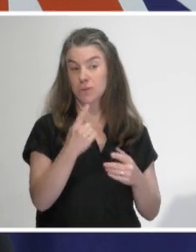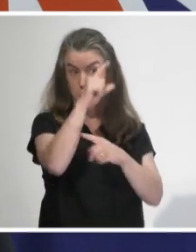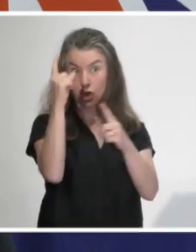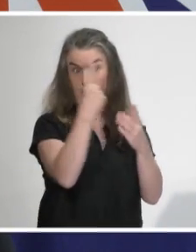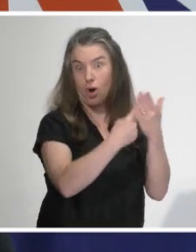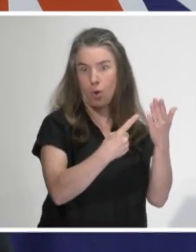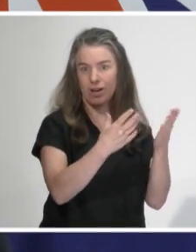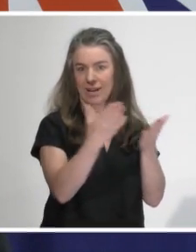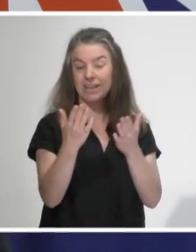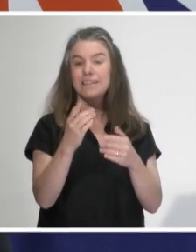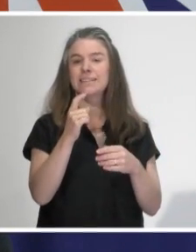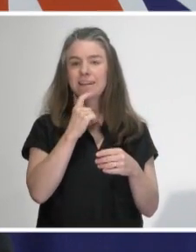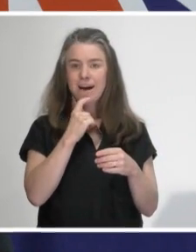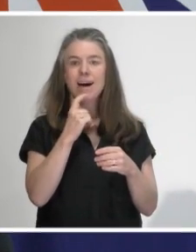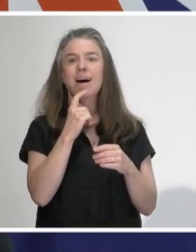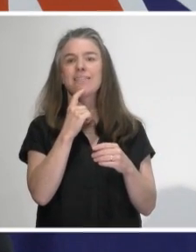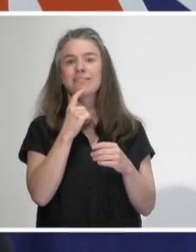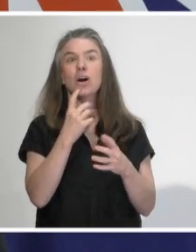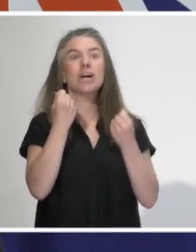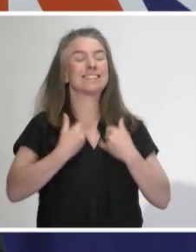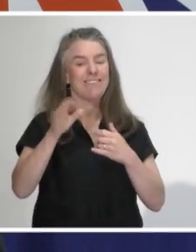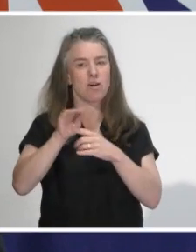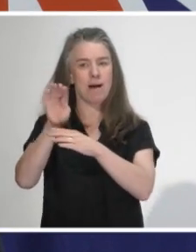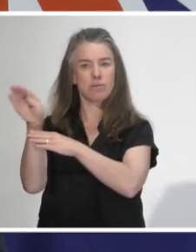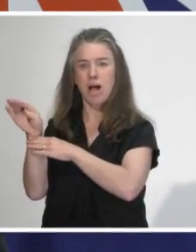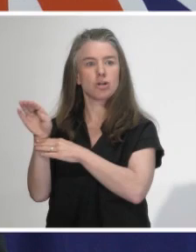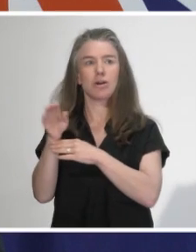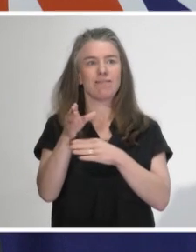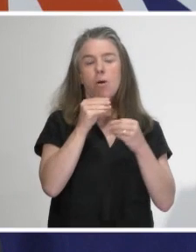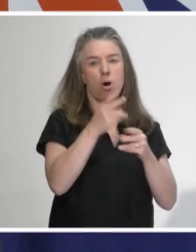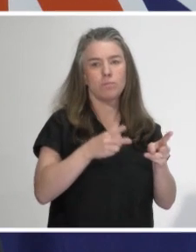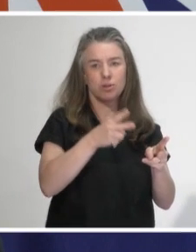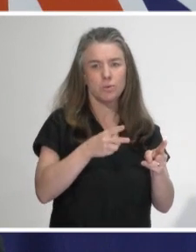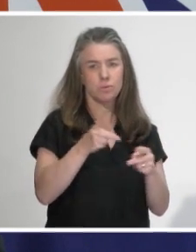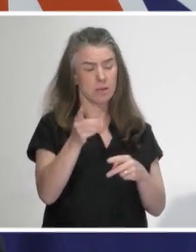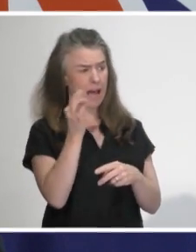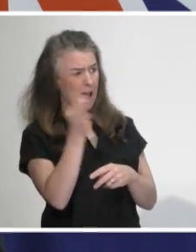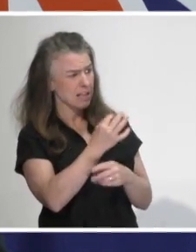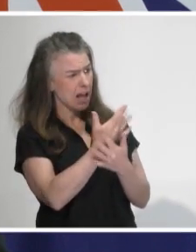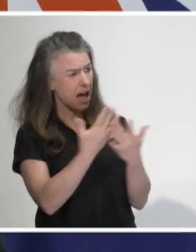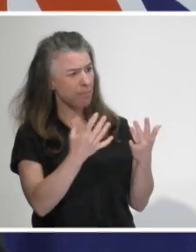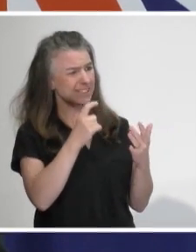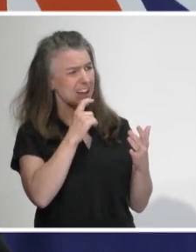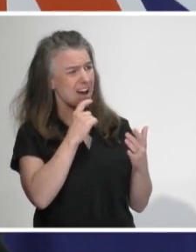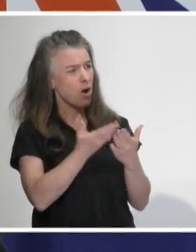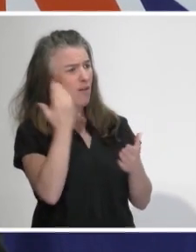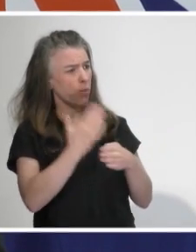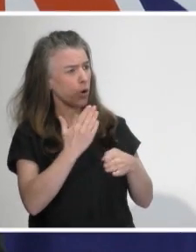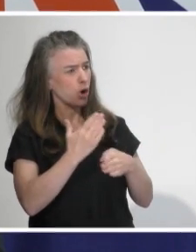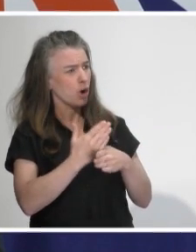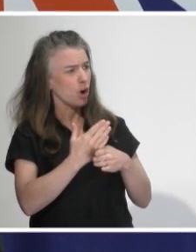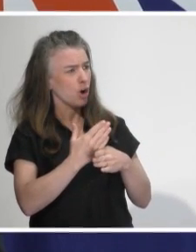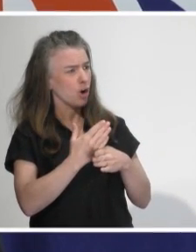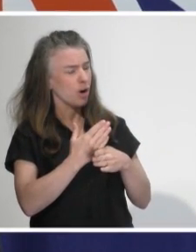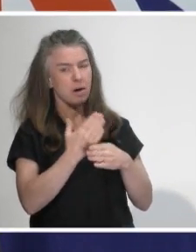it seems that the staff had got the infection from outside of the workplace. Do you have an update on how many staff have stood down still? I